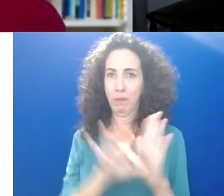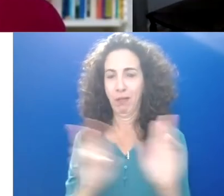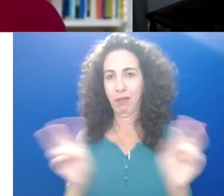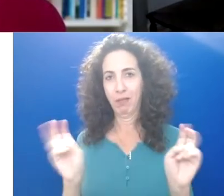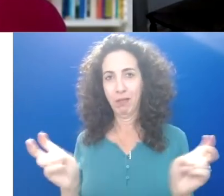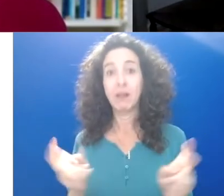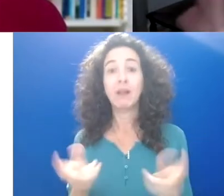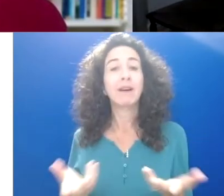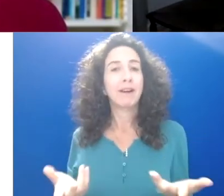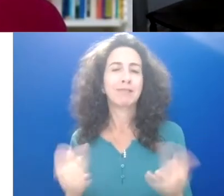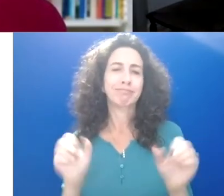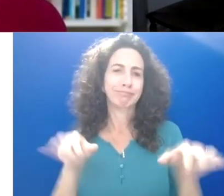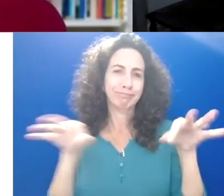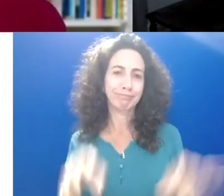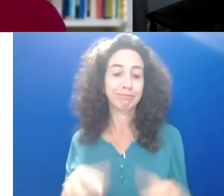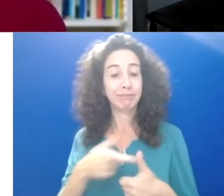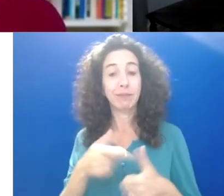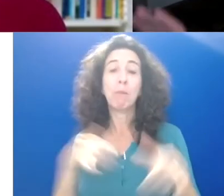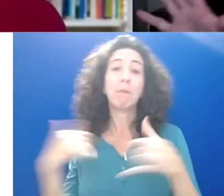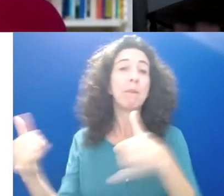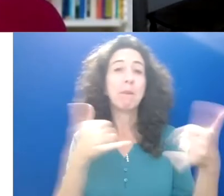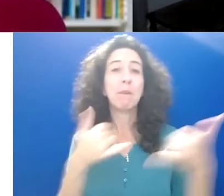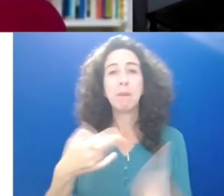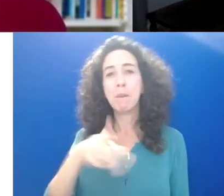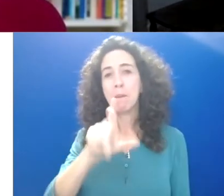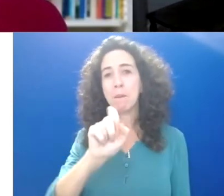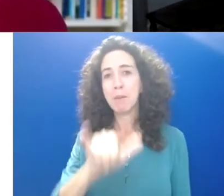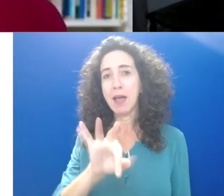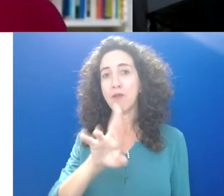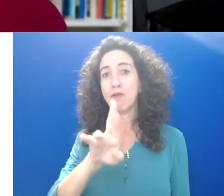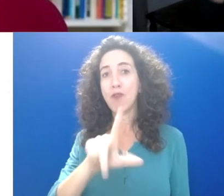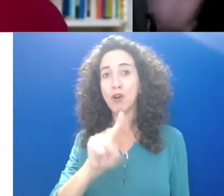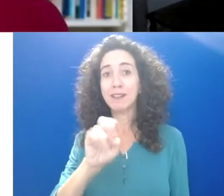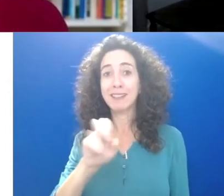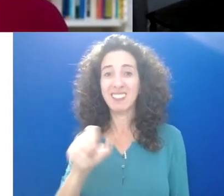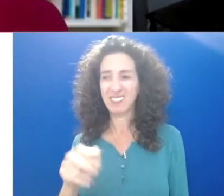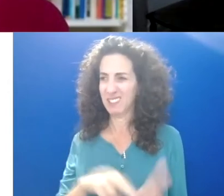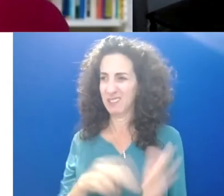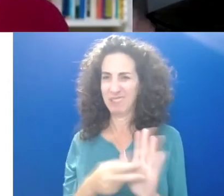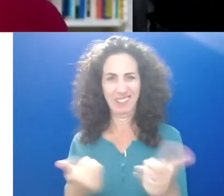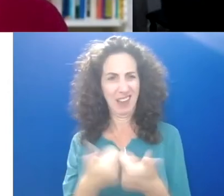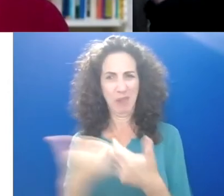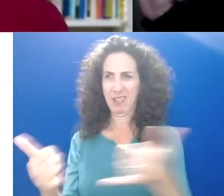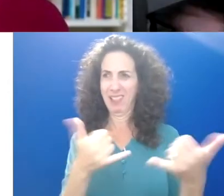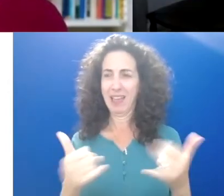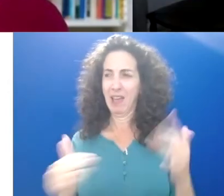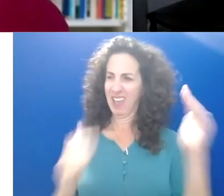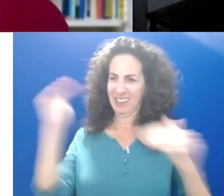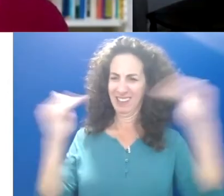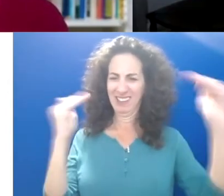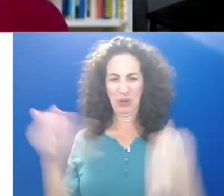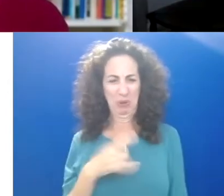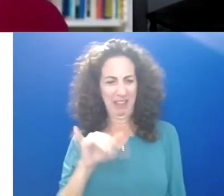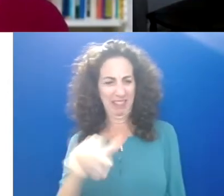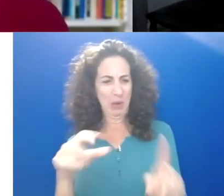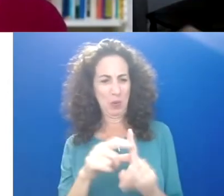of what I mean about those things, playfulness does not mean you have to play a game, adults hate the word play, they clench up and